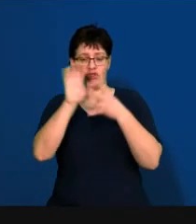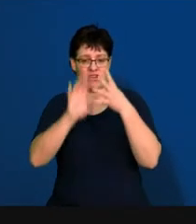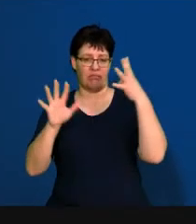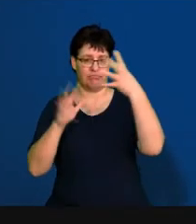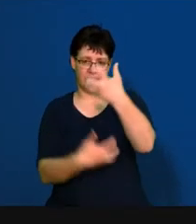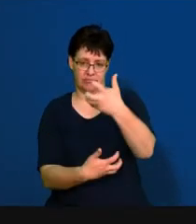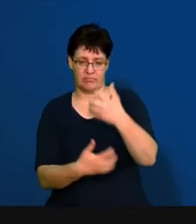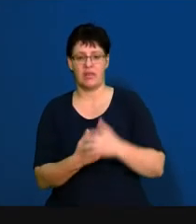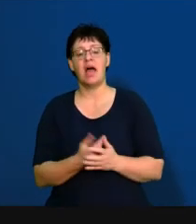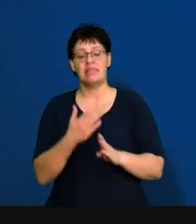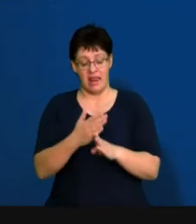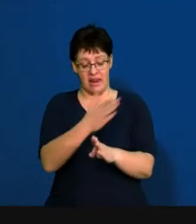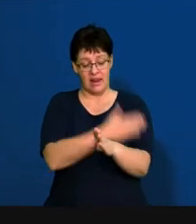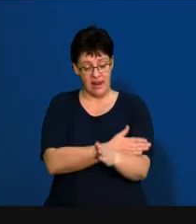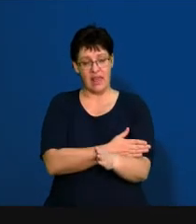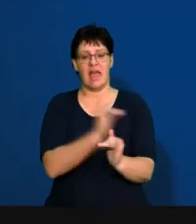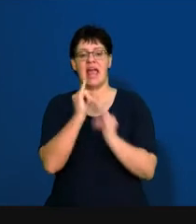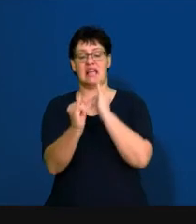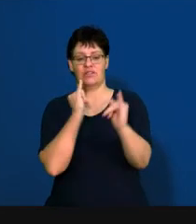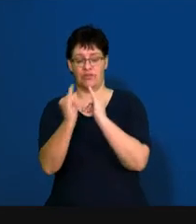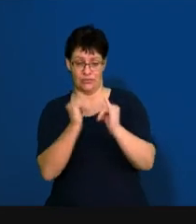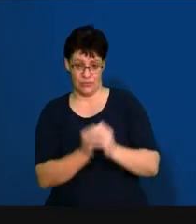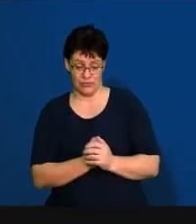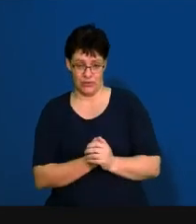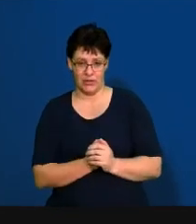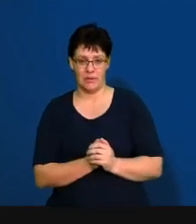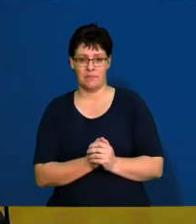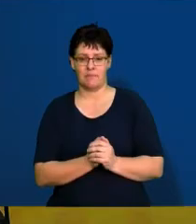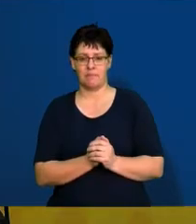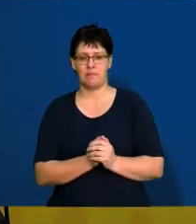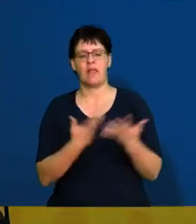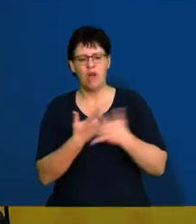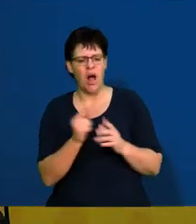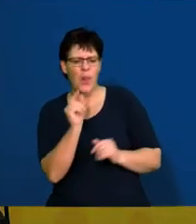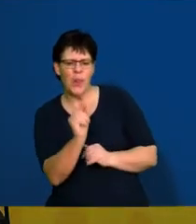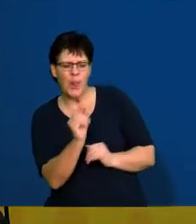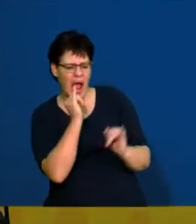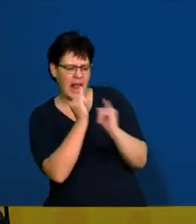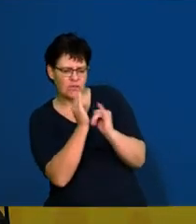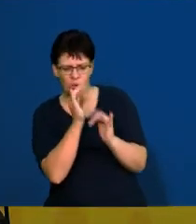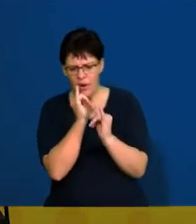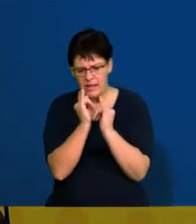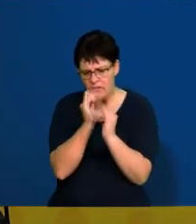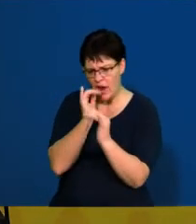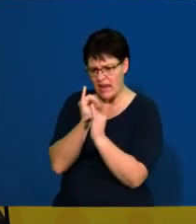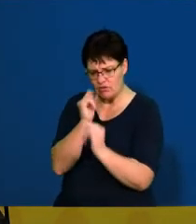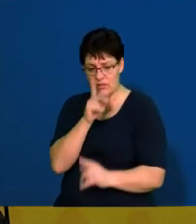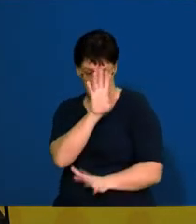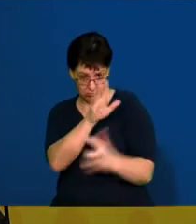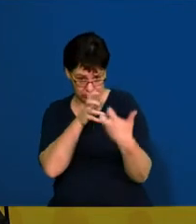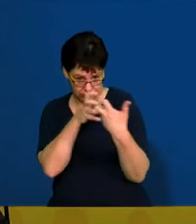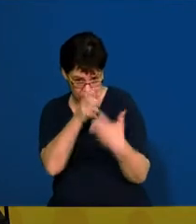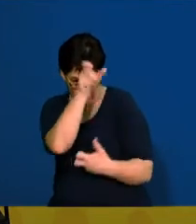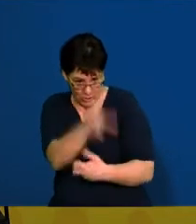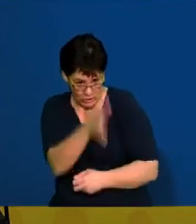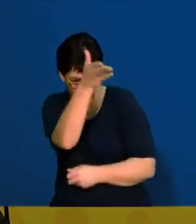we'll have our preliminary interviews, right? So, we'll have little interviews to see, right, is this person